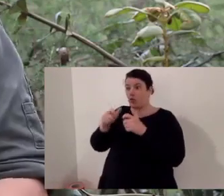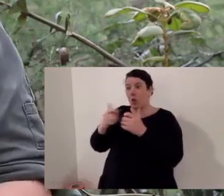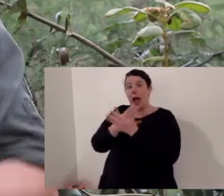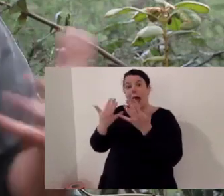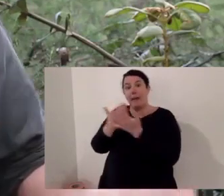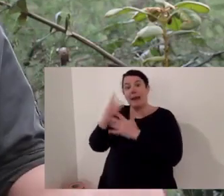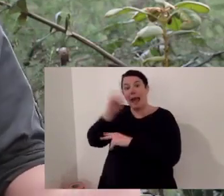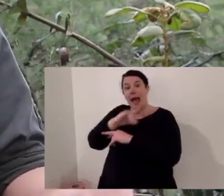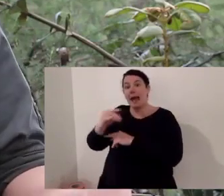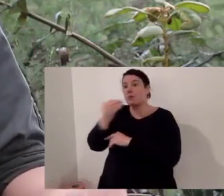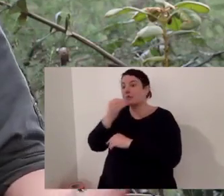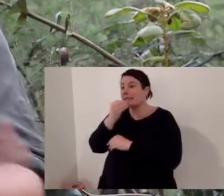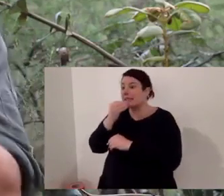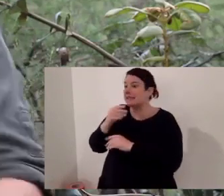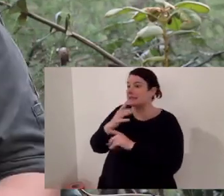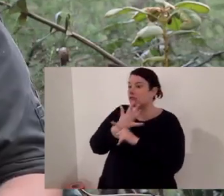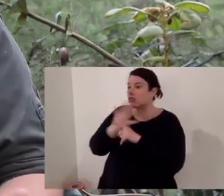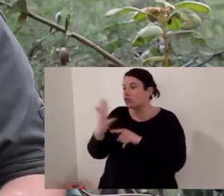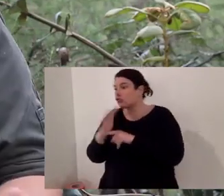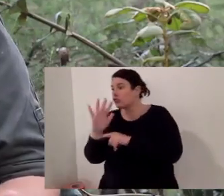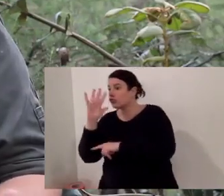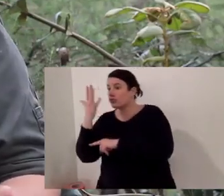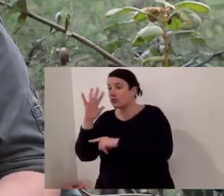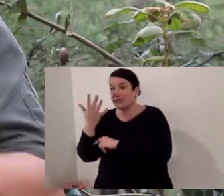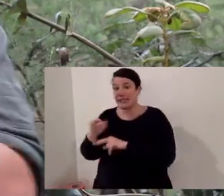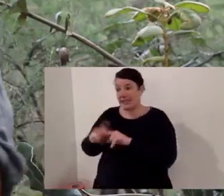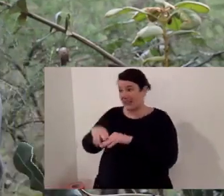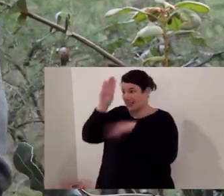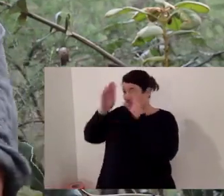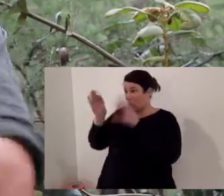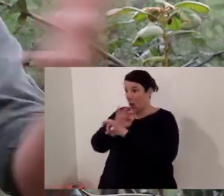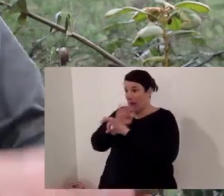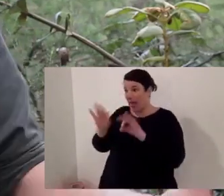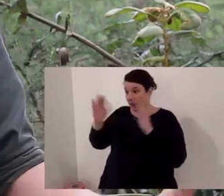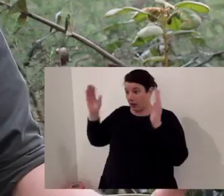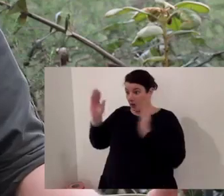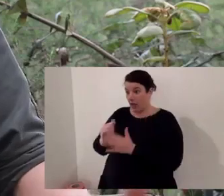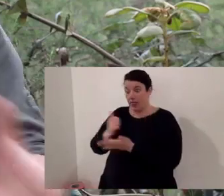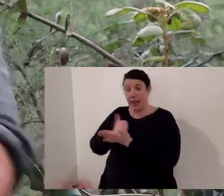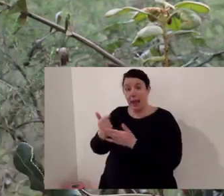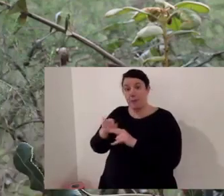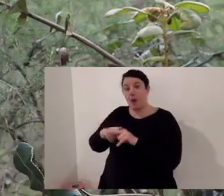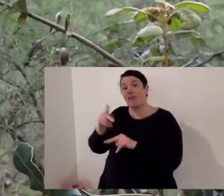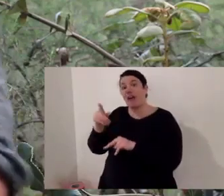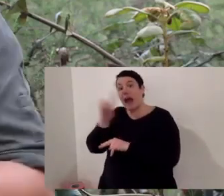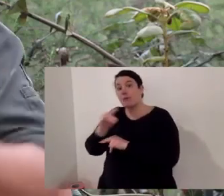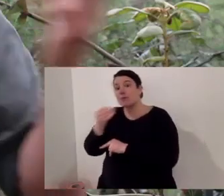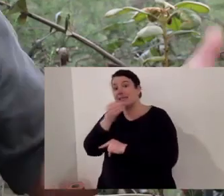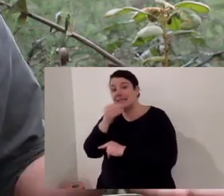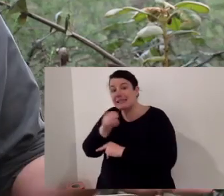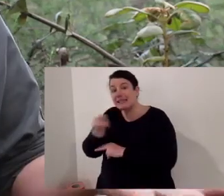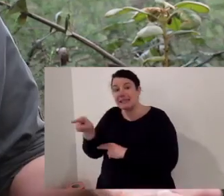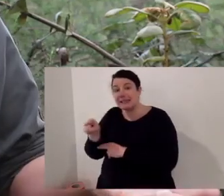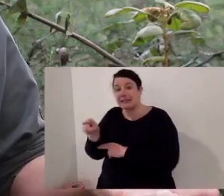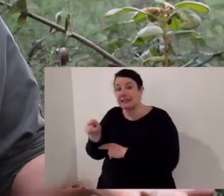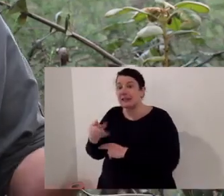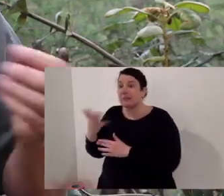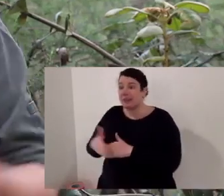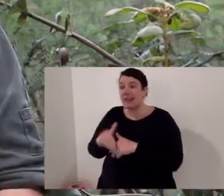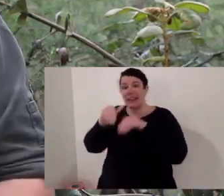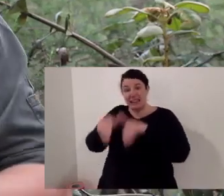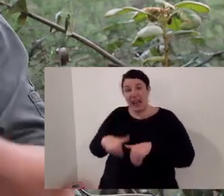they control herbivore numbers like kangaroos and emus. If you don't have the dingo controlling them what do you think happens?